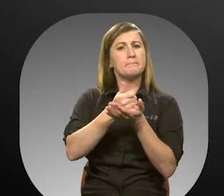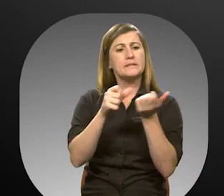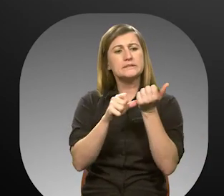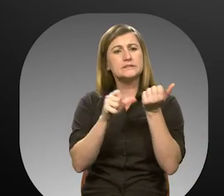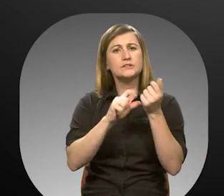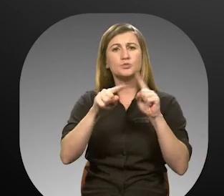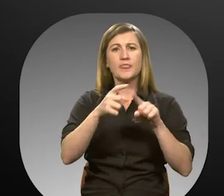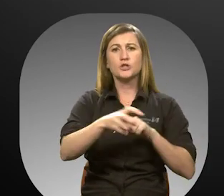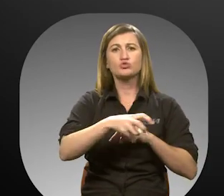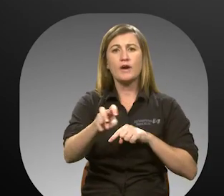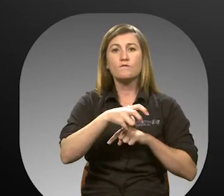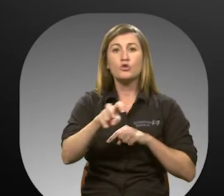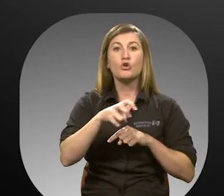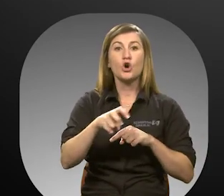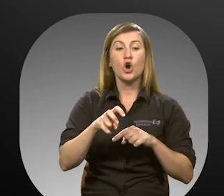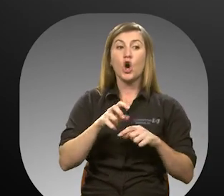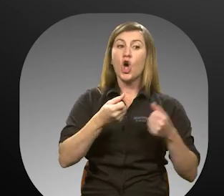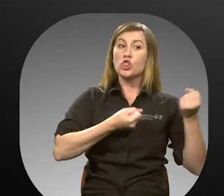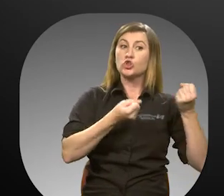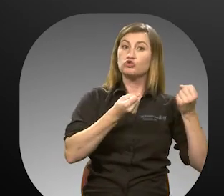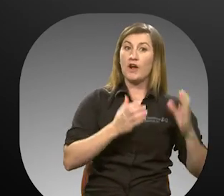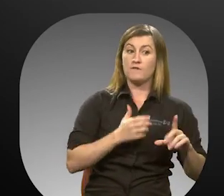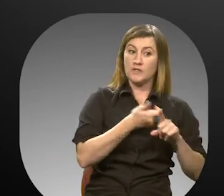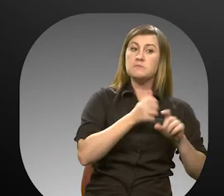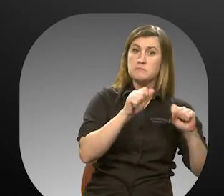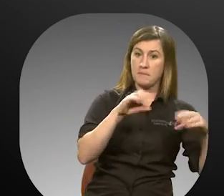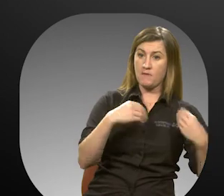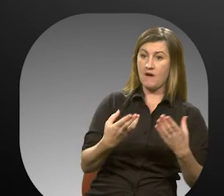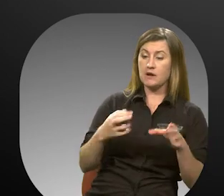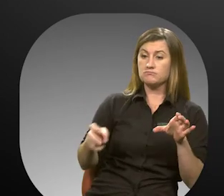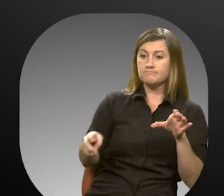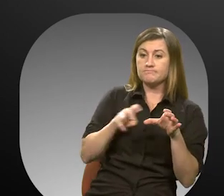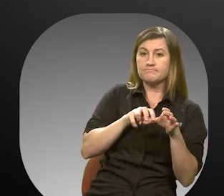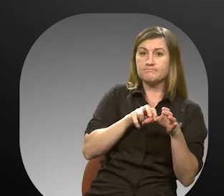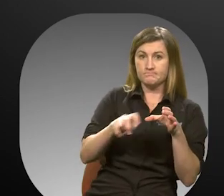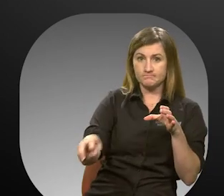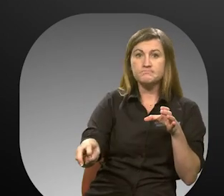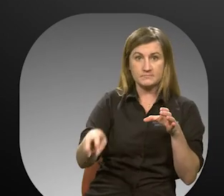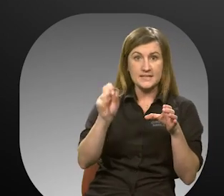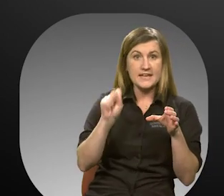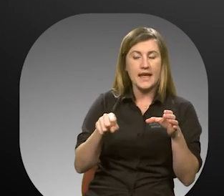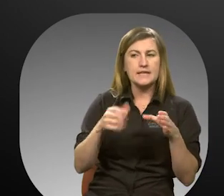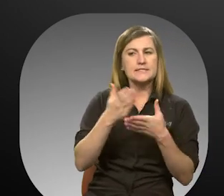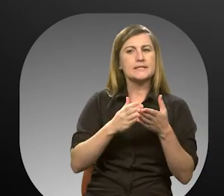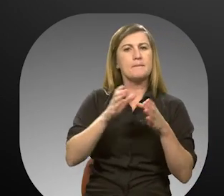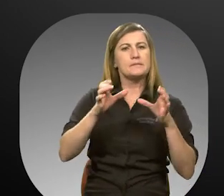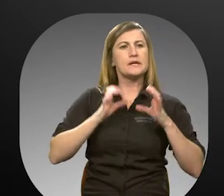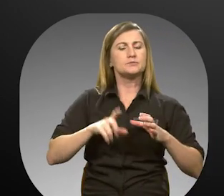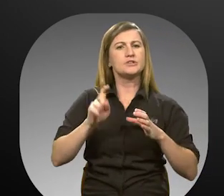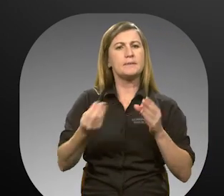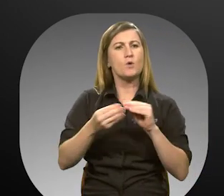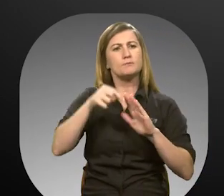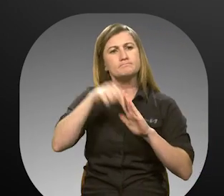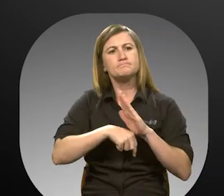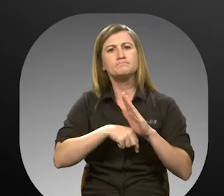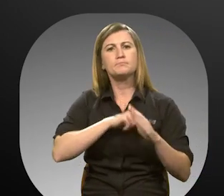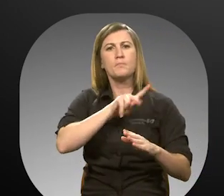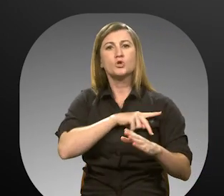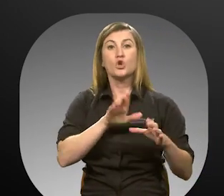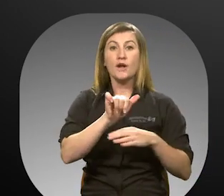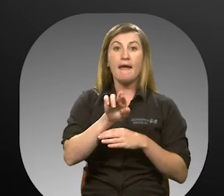their travel. While Votran drivers are able to provide assistance to and from vehicle, some customers require more personalized care.